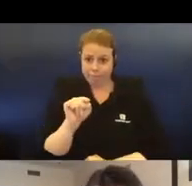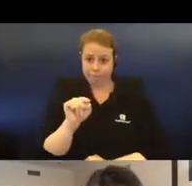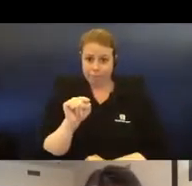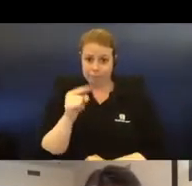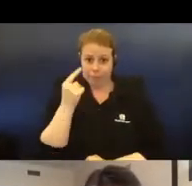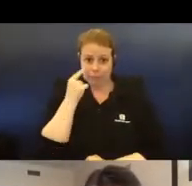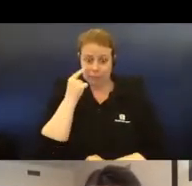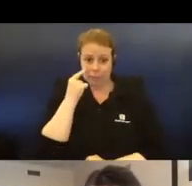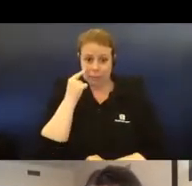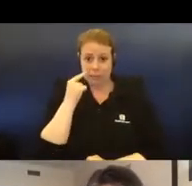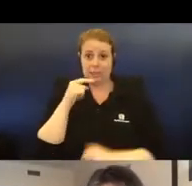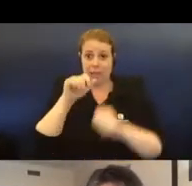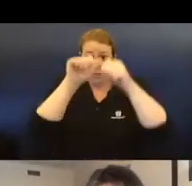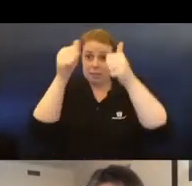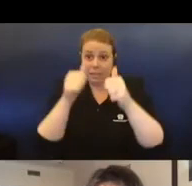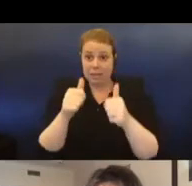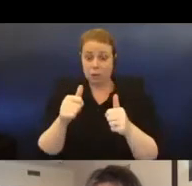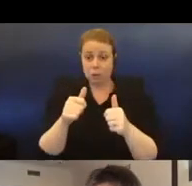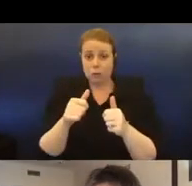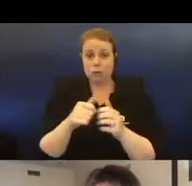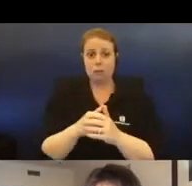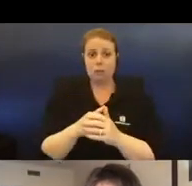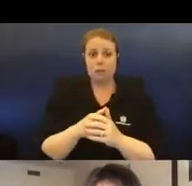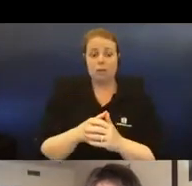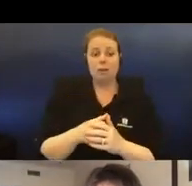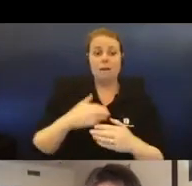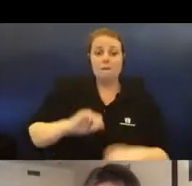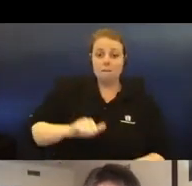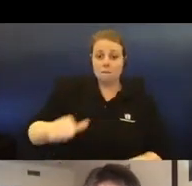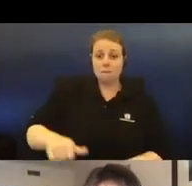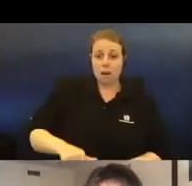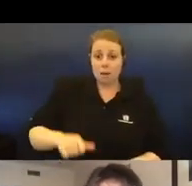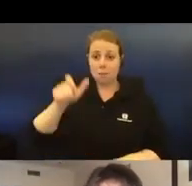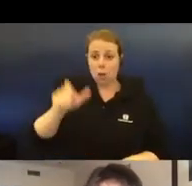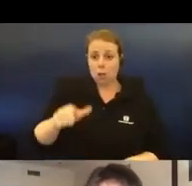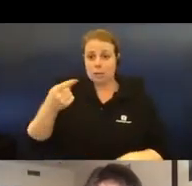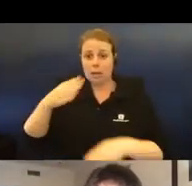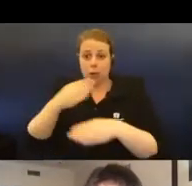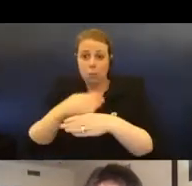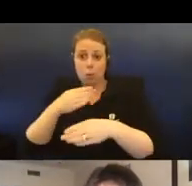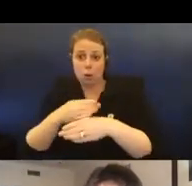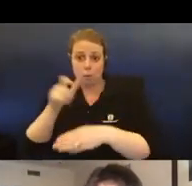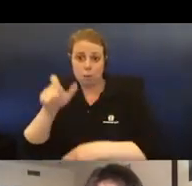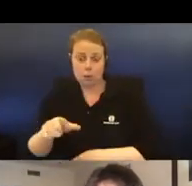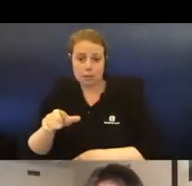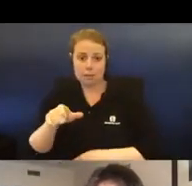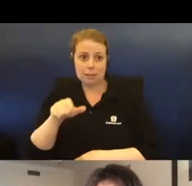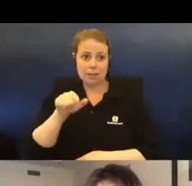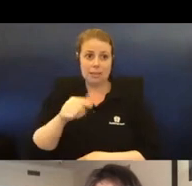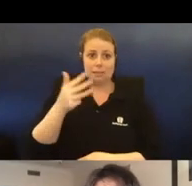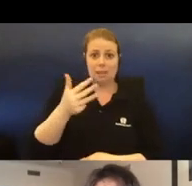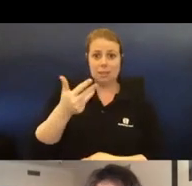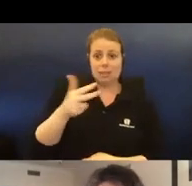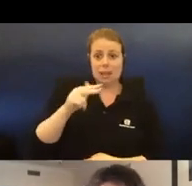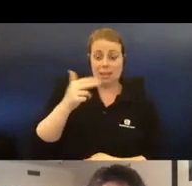Tokuridze's monuments of farmer and the worker. In 1989 is the beginning of Soviet Union breakdown, and I remember the Soviet